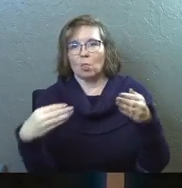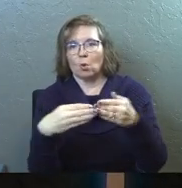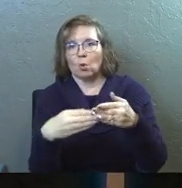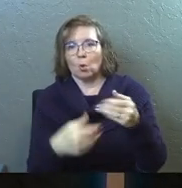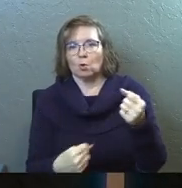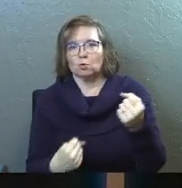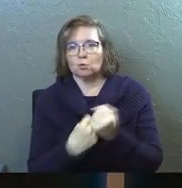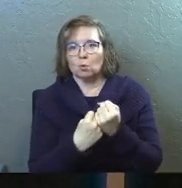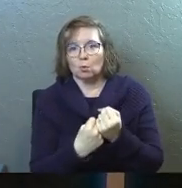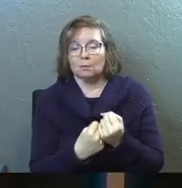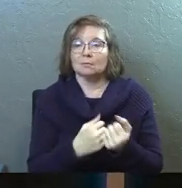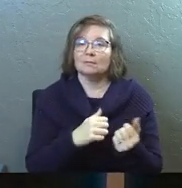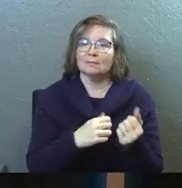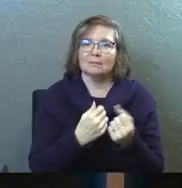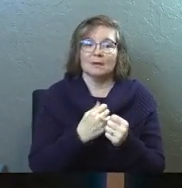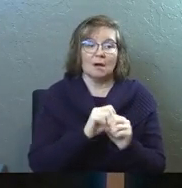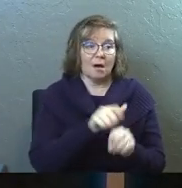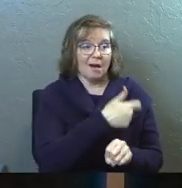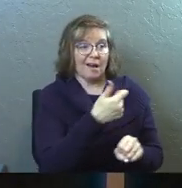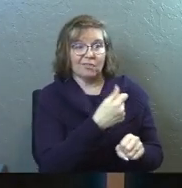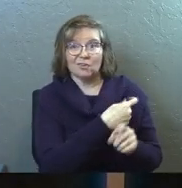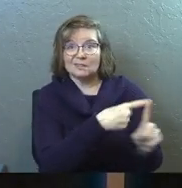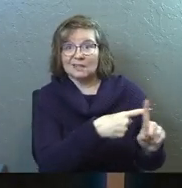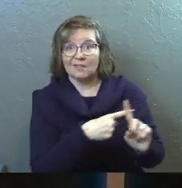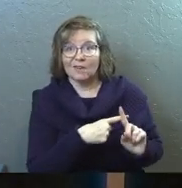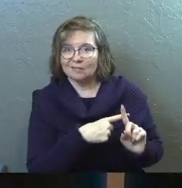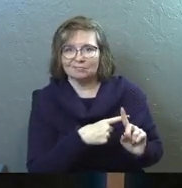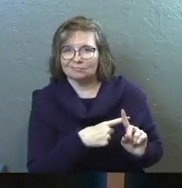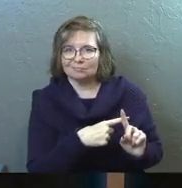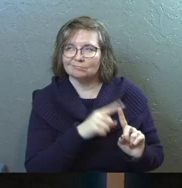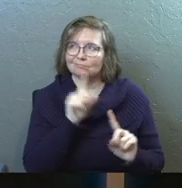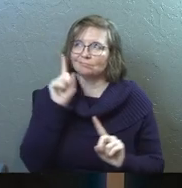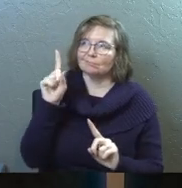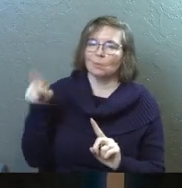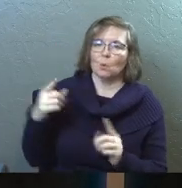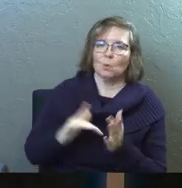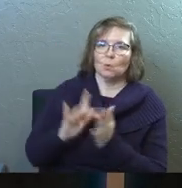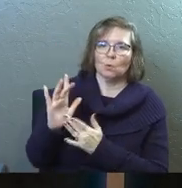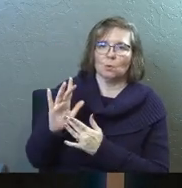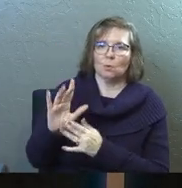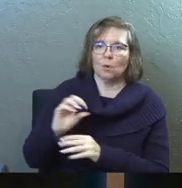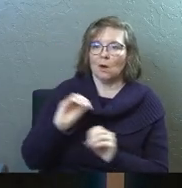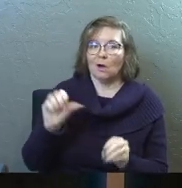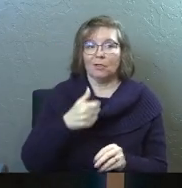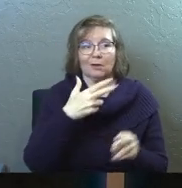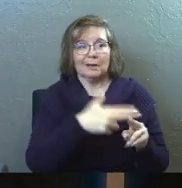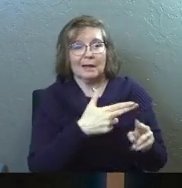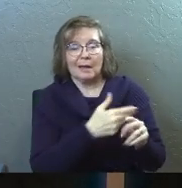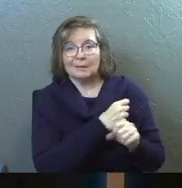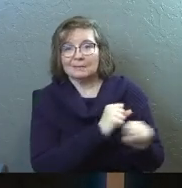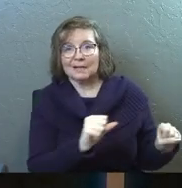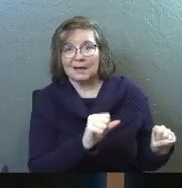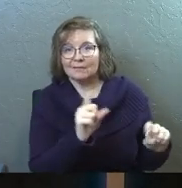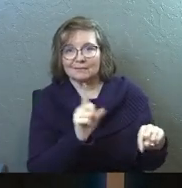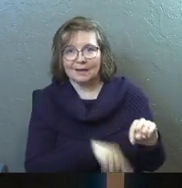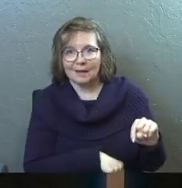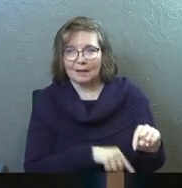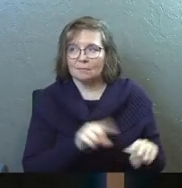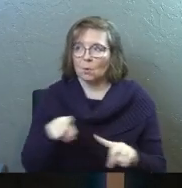There is salvation in no one else. God has given no other name under heaven by which we must be saved.